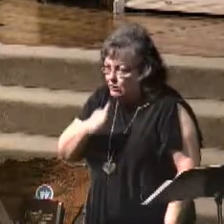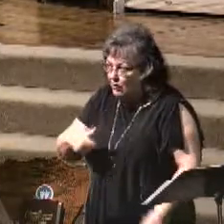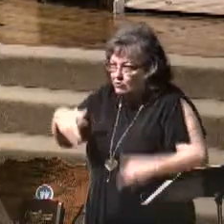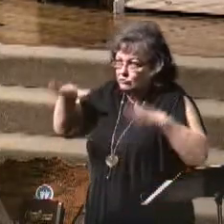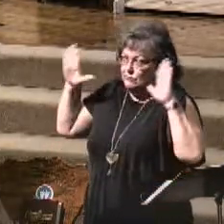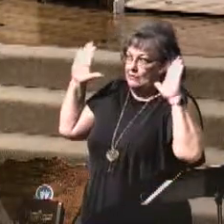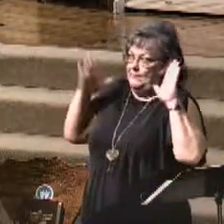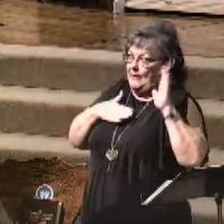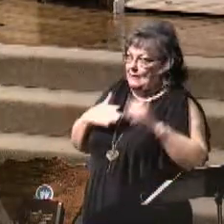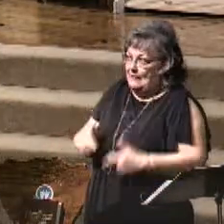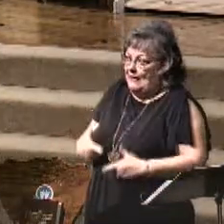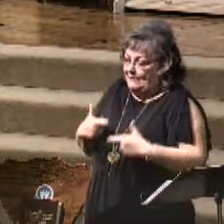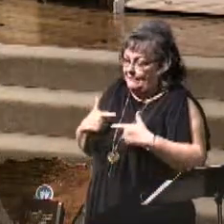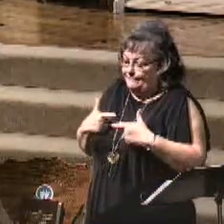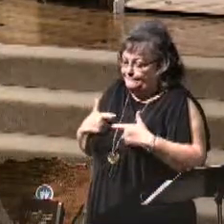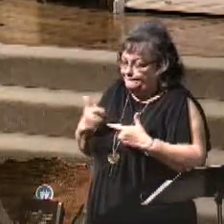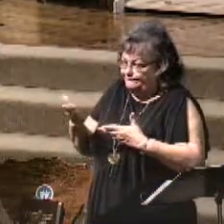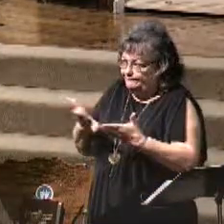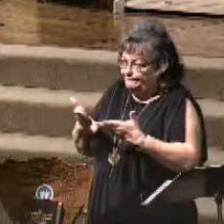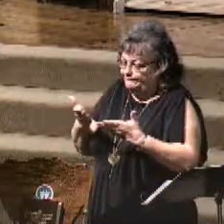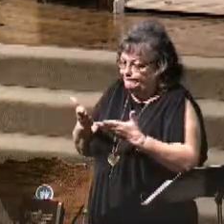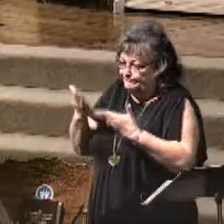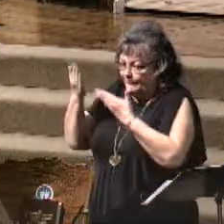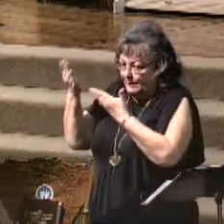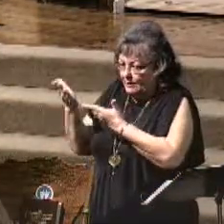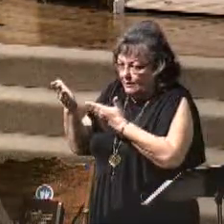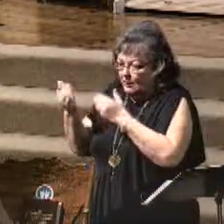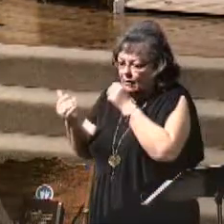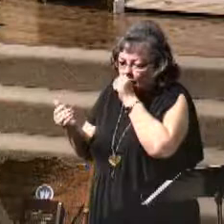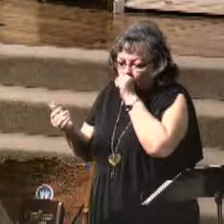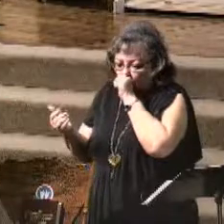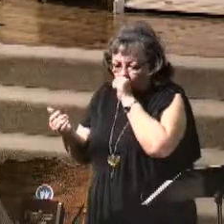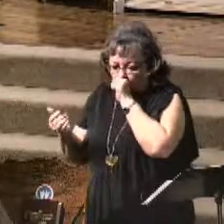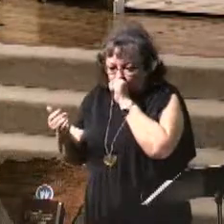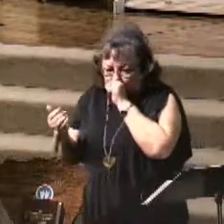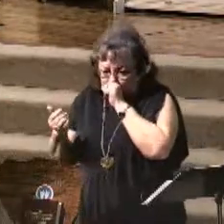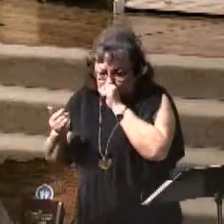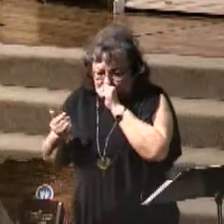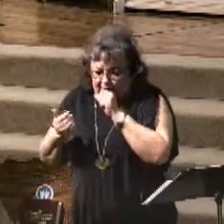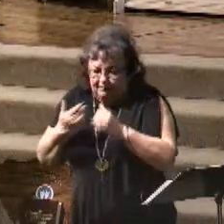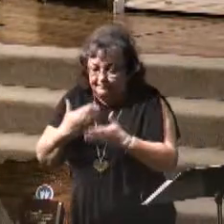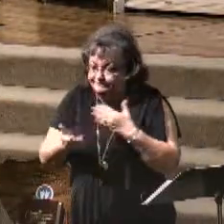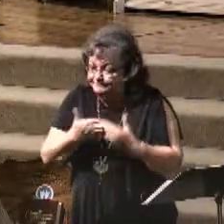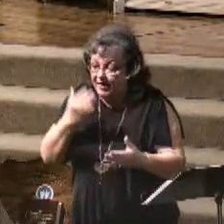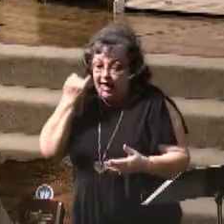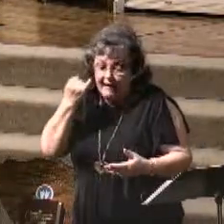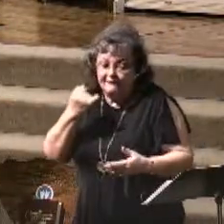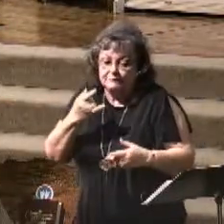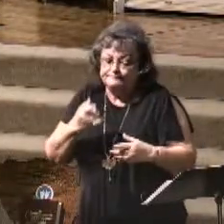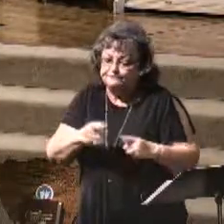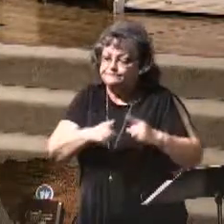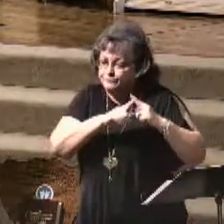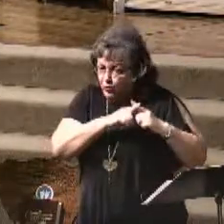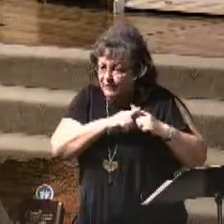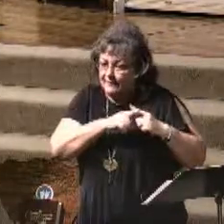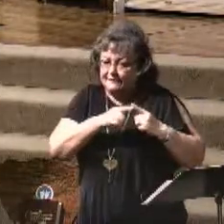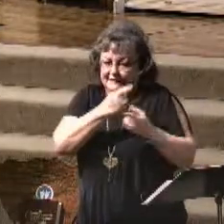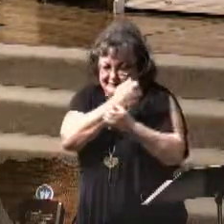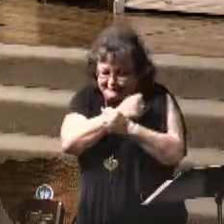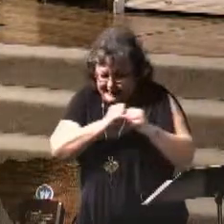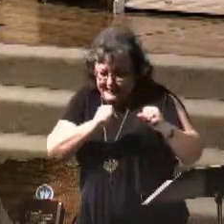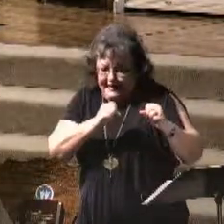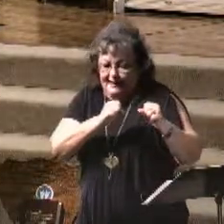But nonetheless, if they have been born again, blood-bought, have their name in the Lamb's book of life, they've been saved,